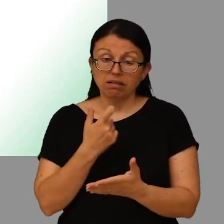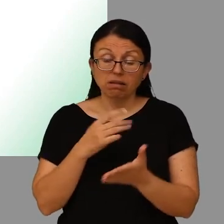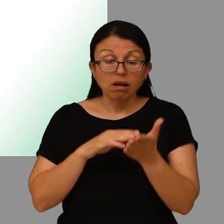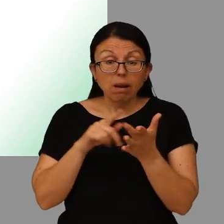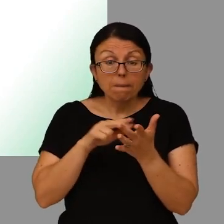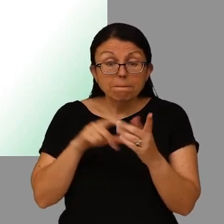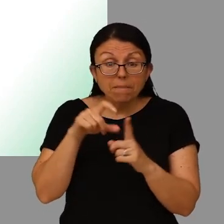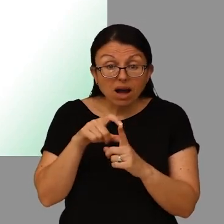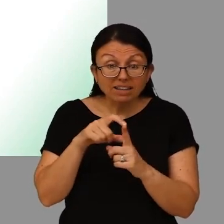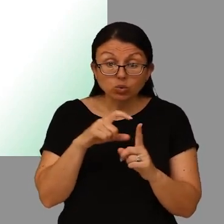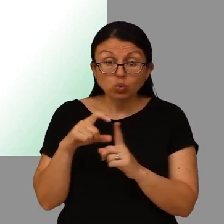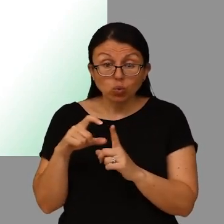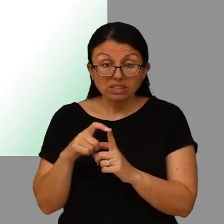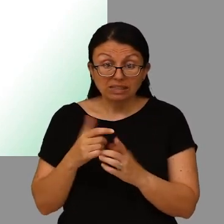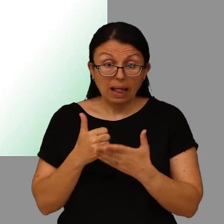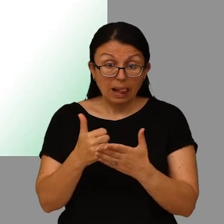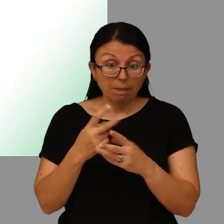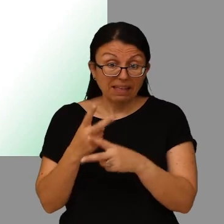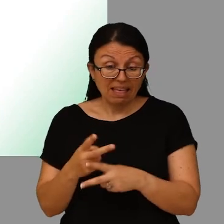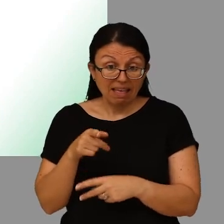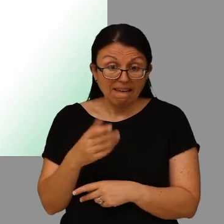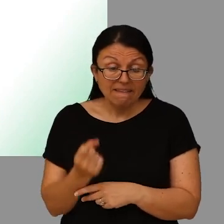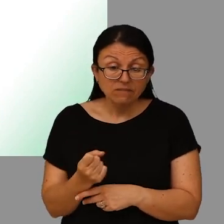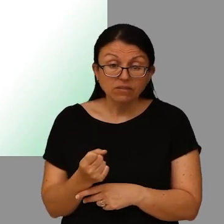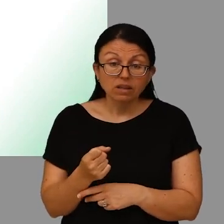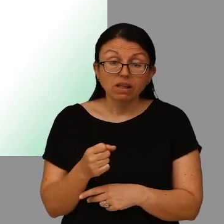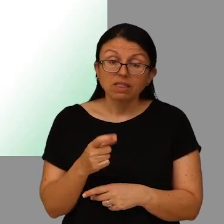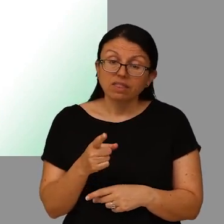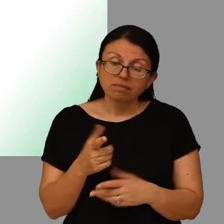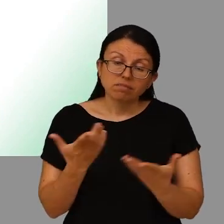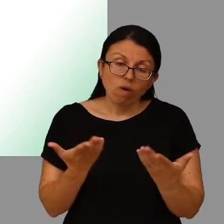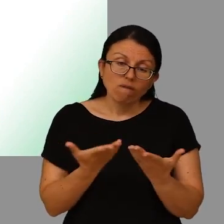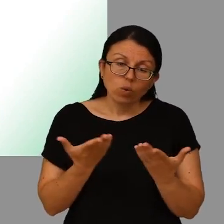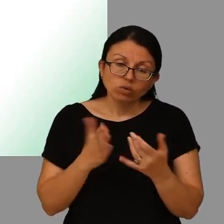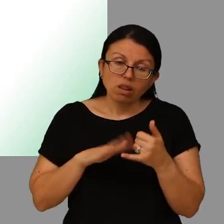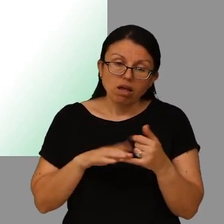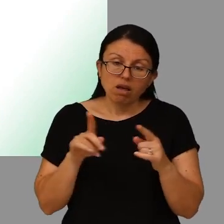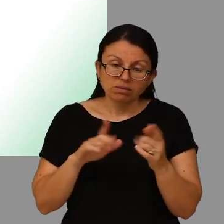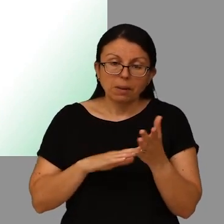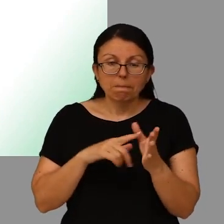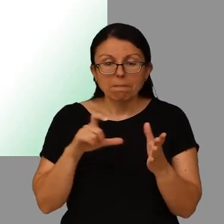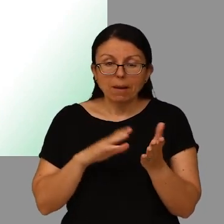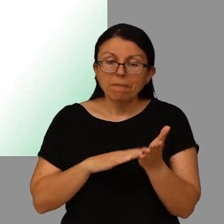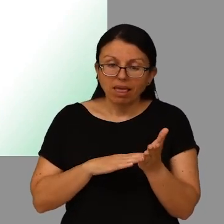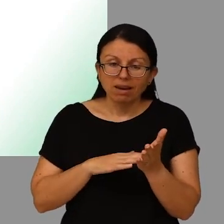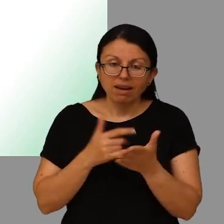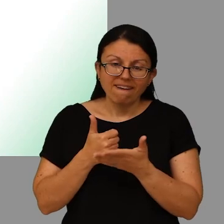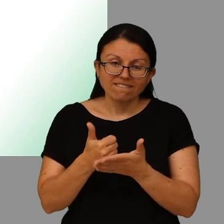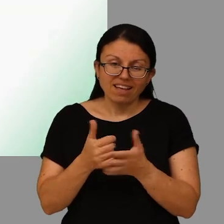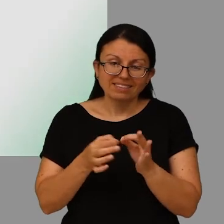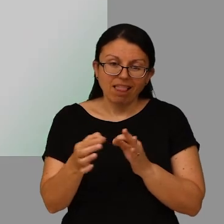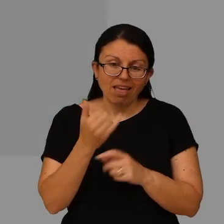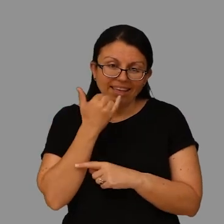Dorset, Help and Care and last but by no means least the Macmillan Advice Line.